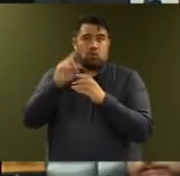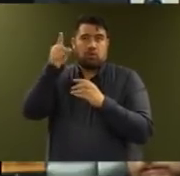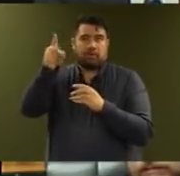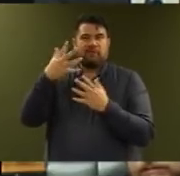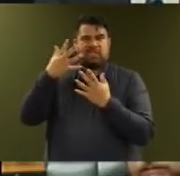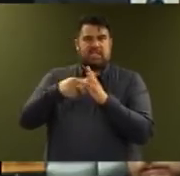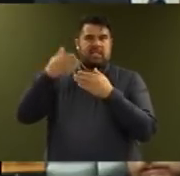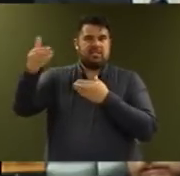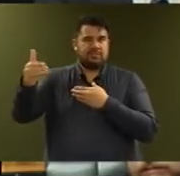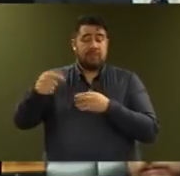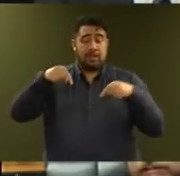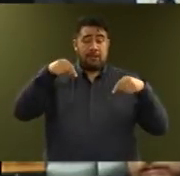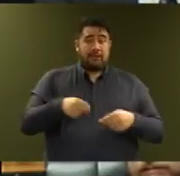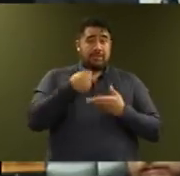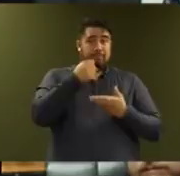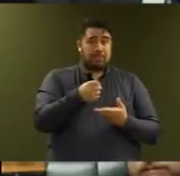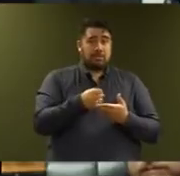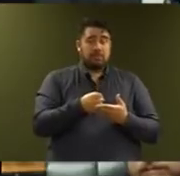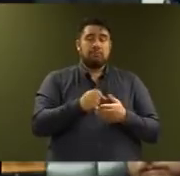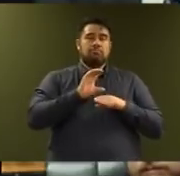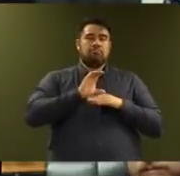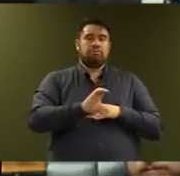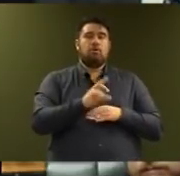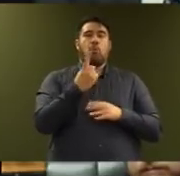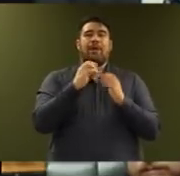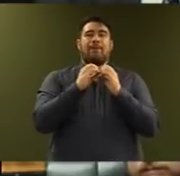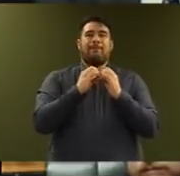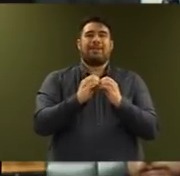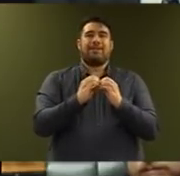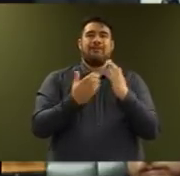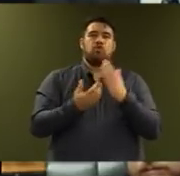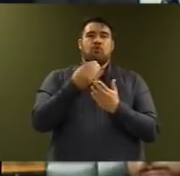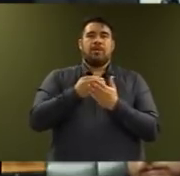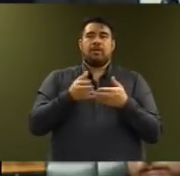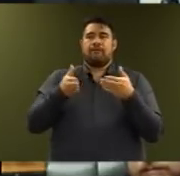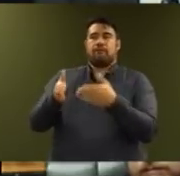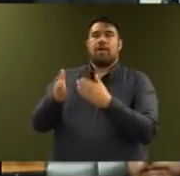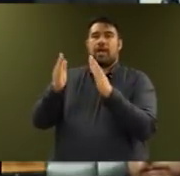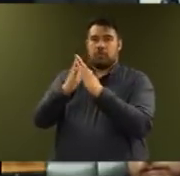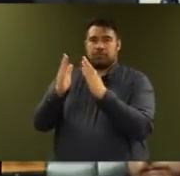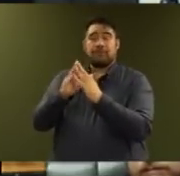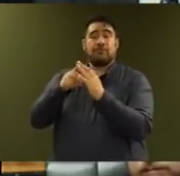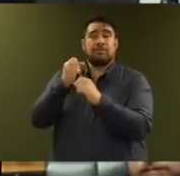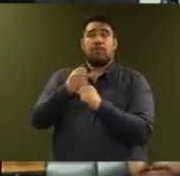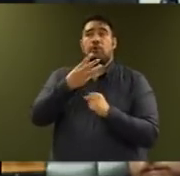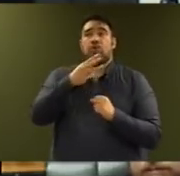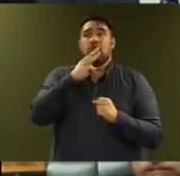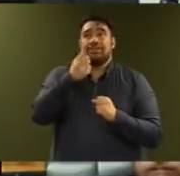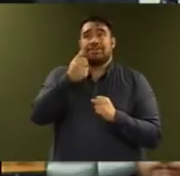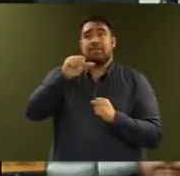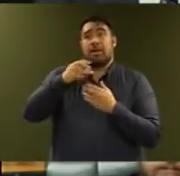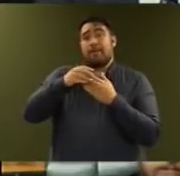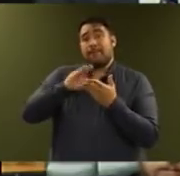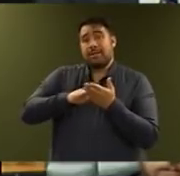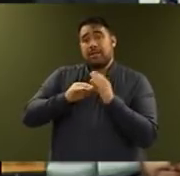Budget 2018 commits more than $1 billion in new funding to go towards housing, including $369 million